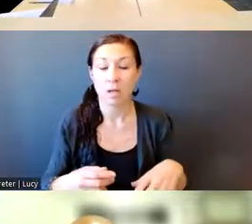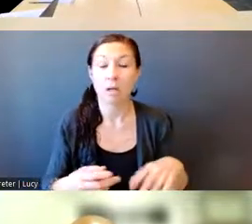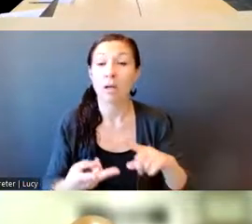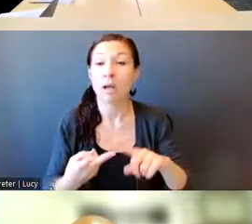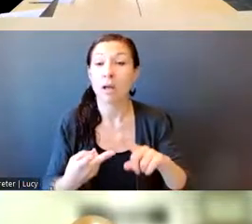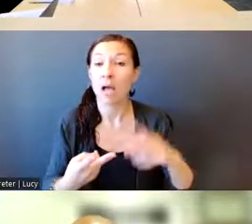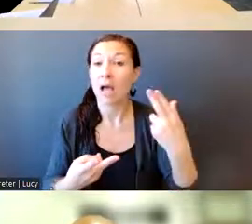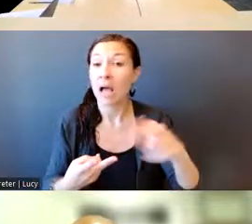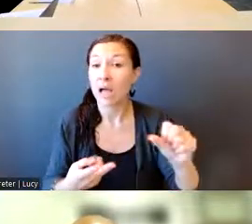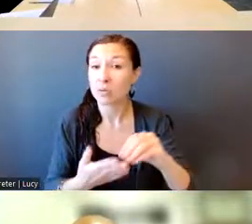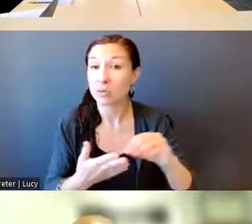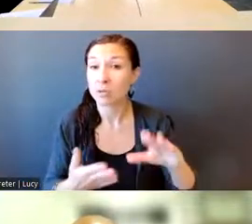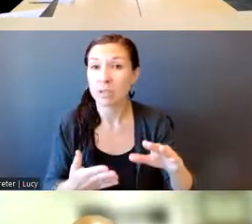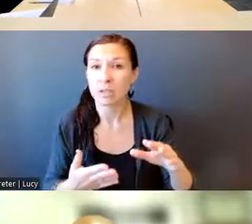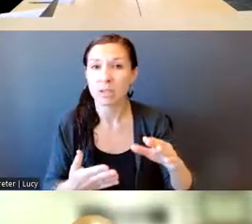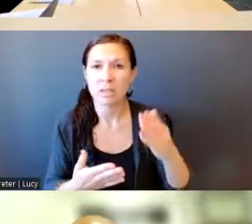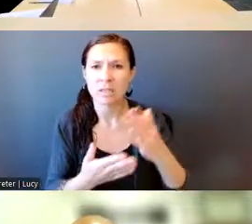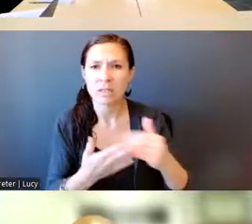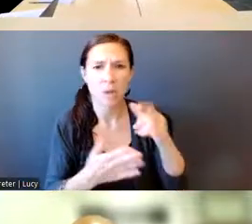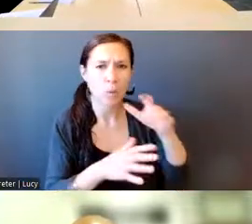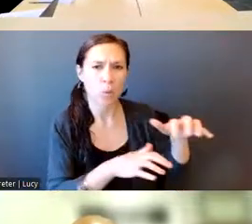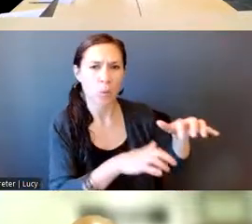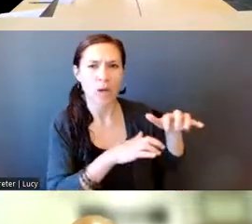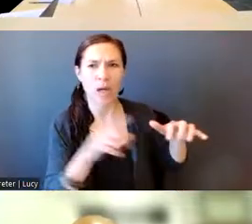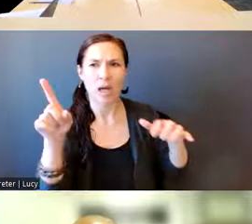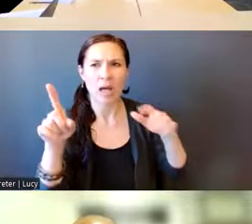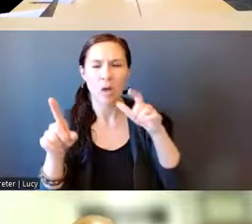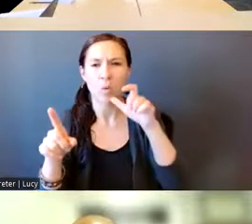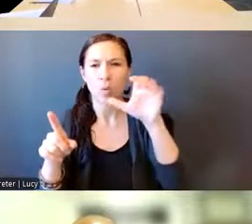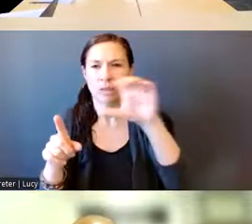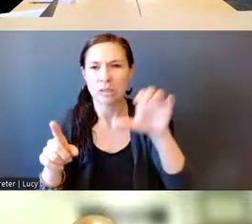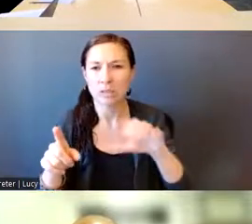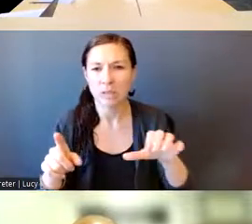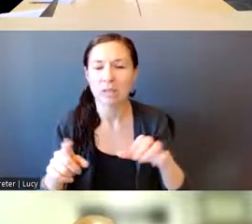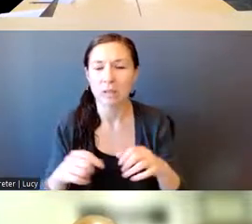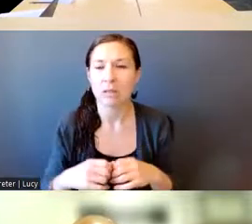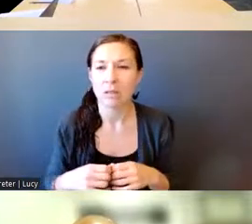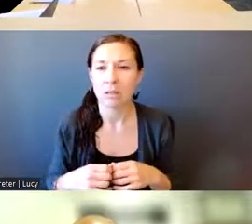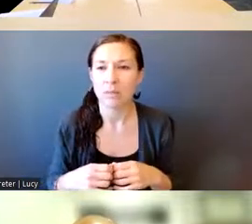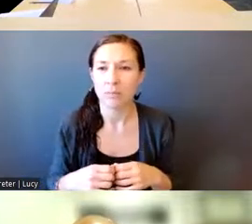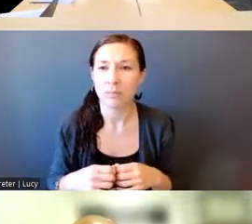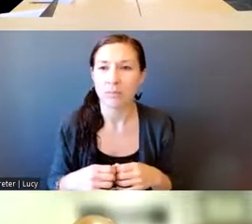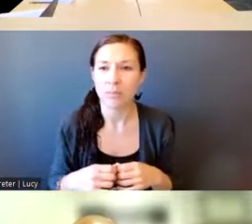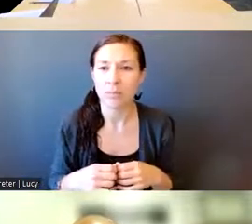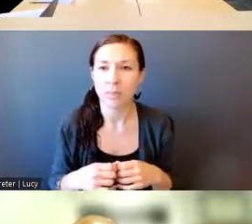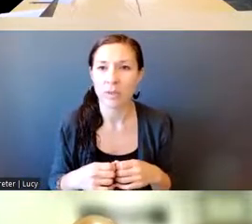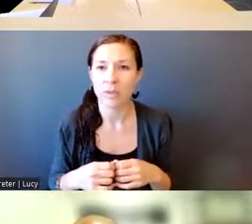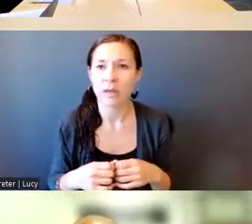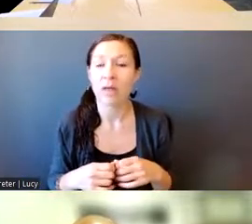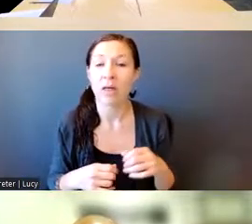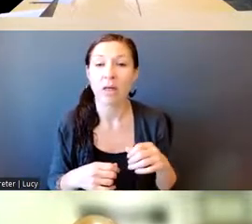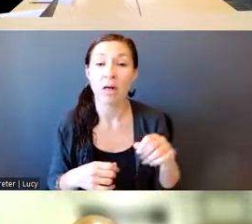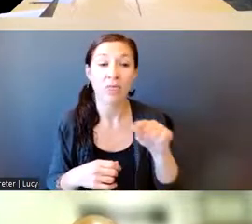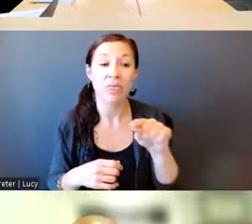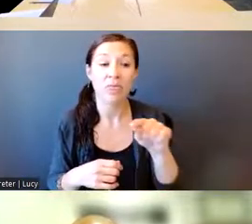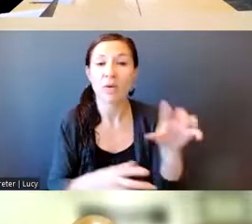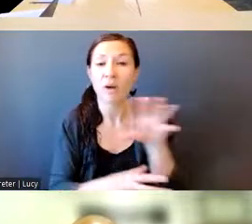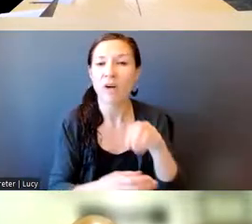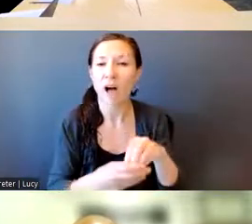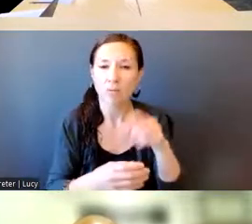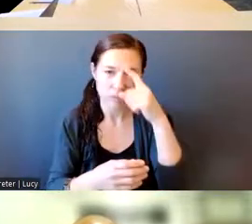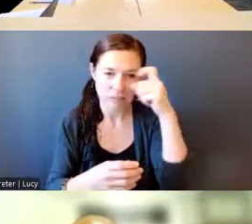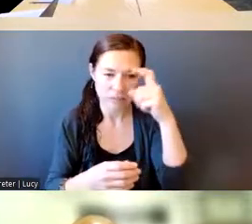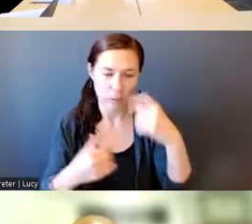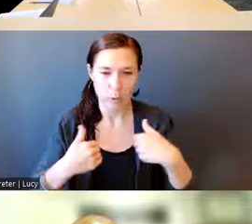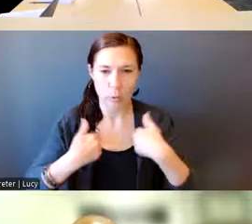audience, and I can't see who's on Zoom, but they did attend this summer. We did the rollout of our summer youth program this